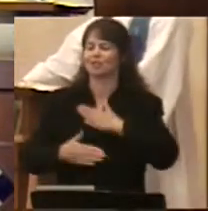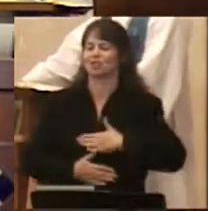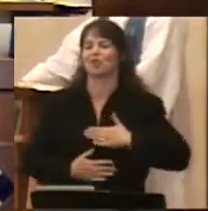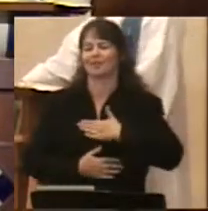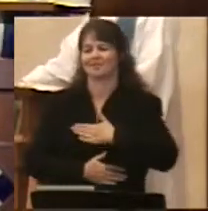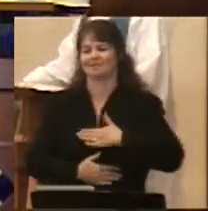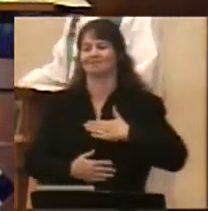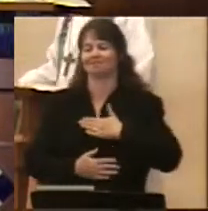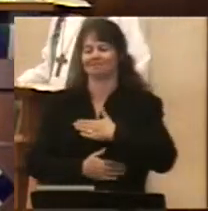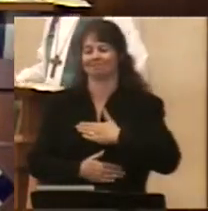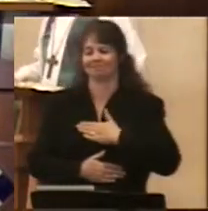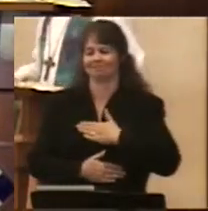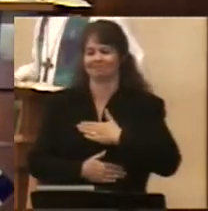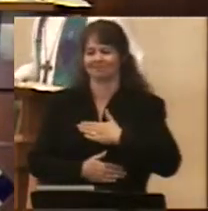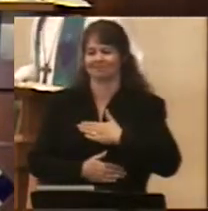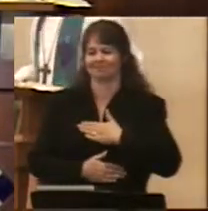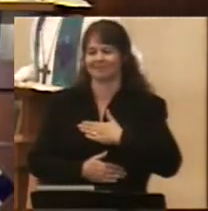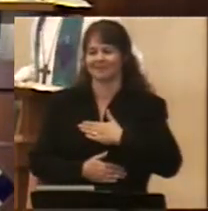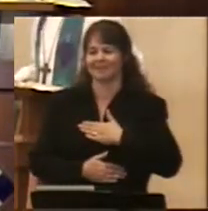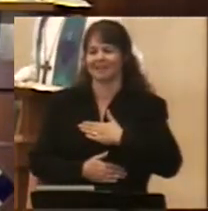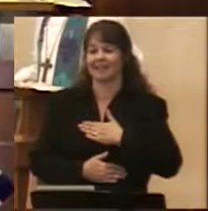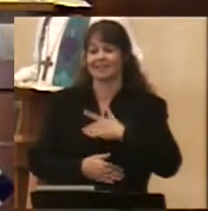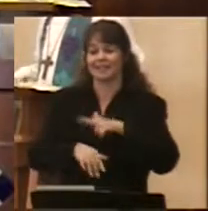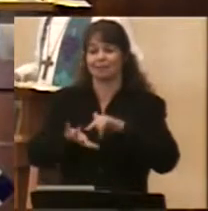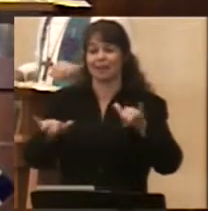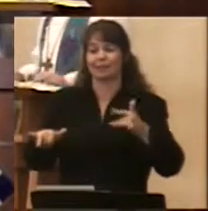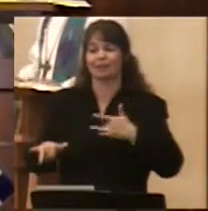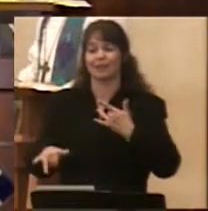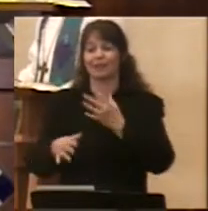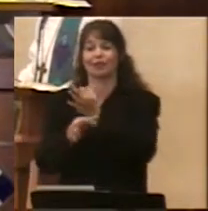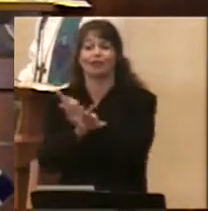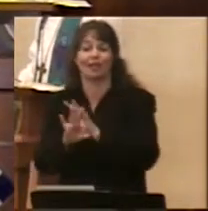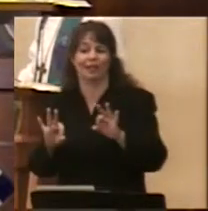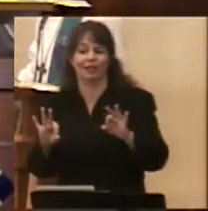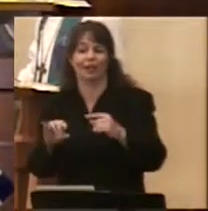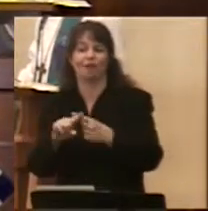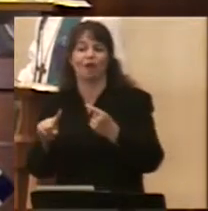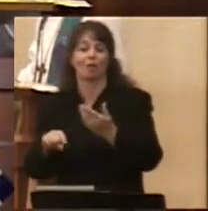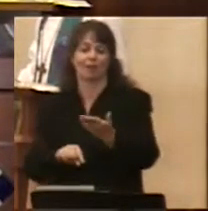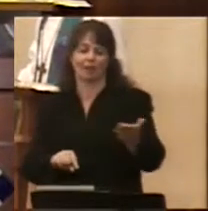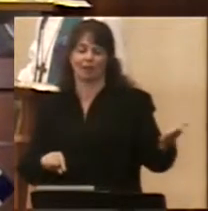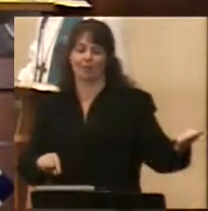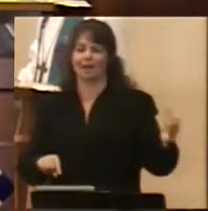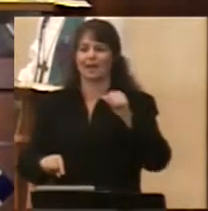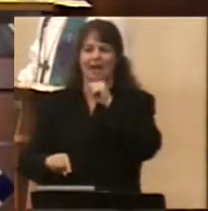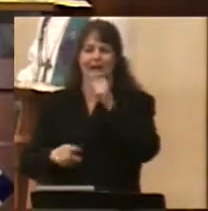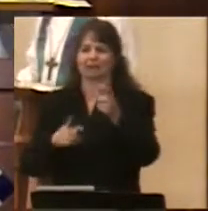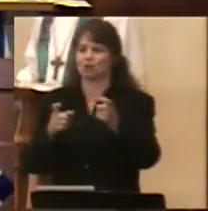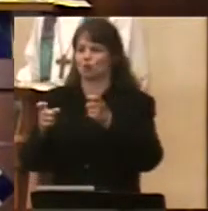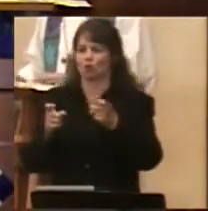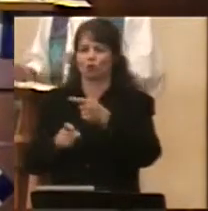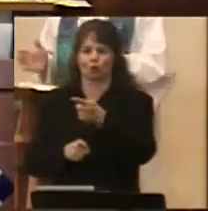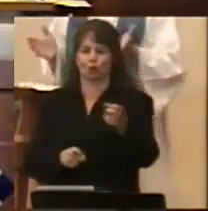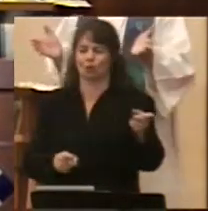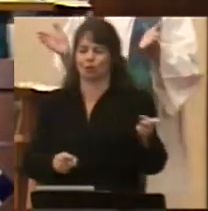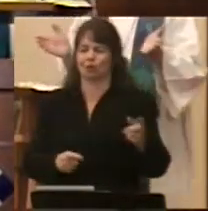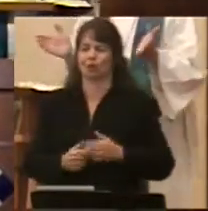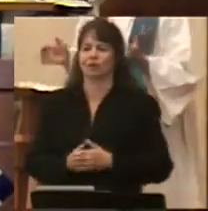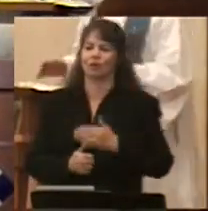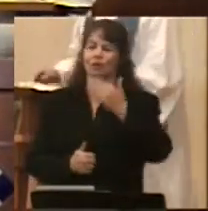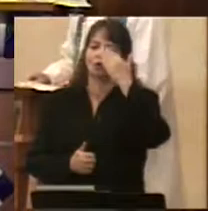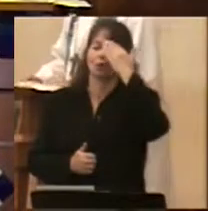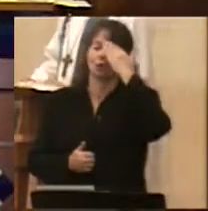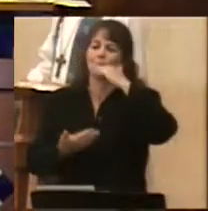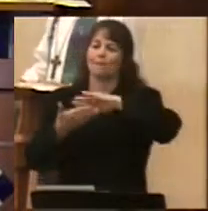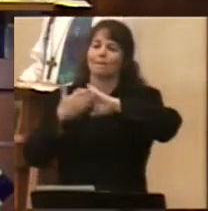and not, and be freed from them, and not be controlled by them. So now you know that your peace will not